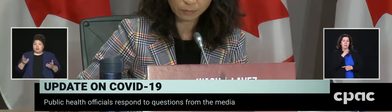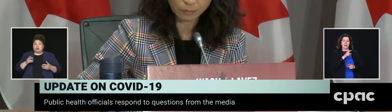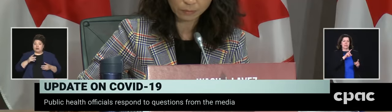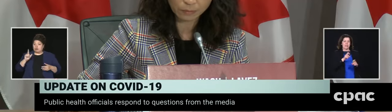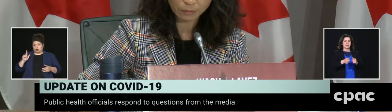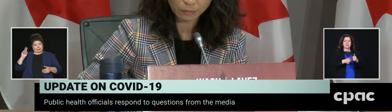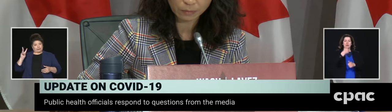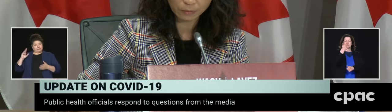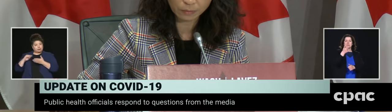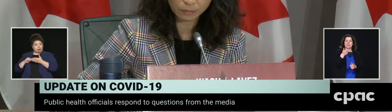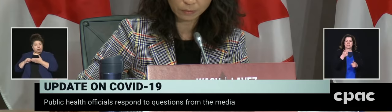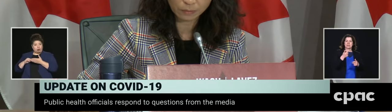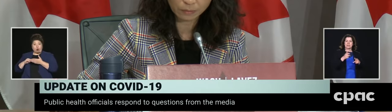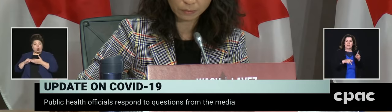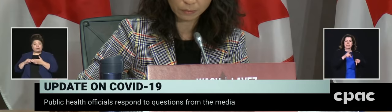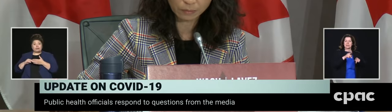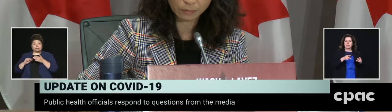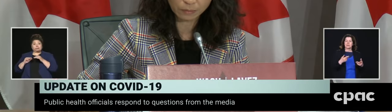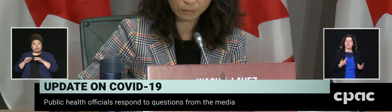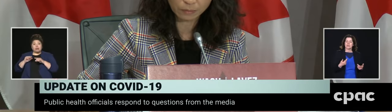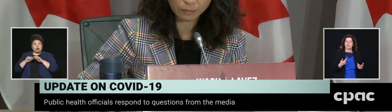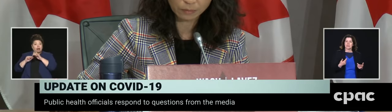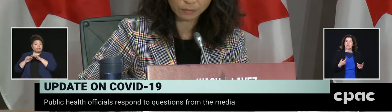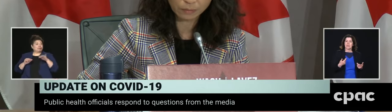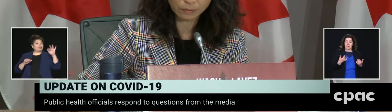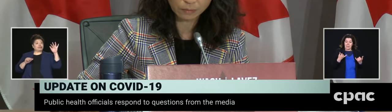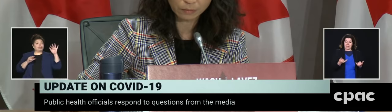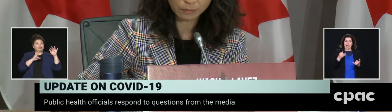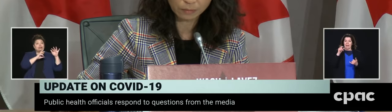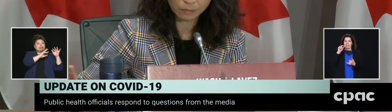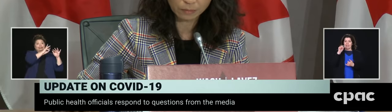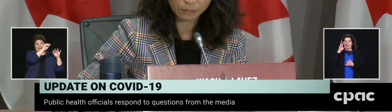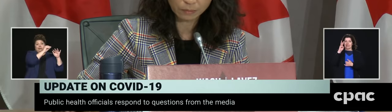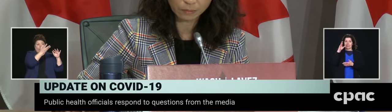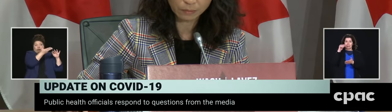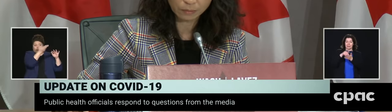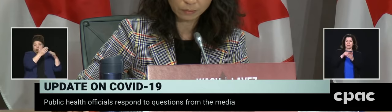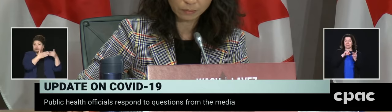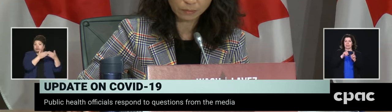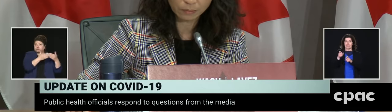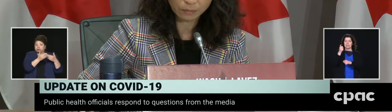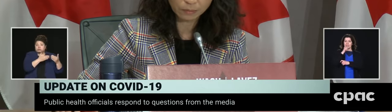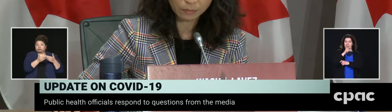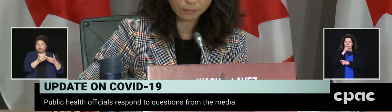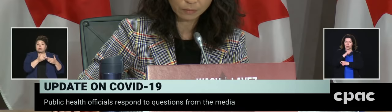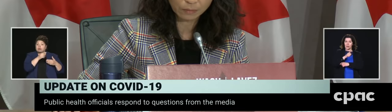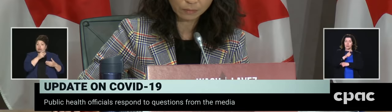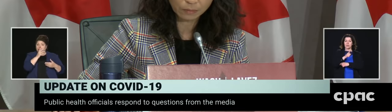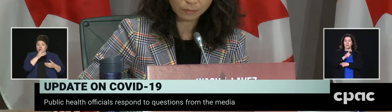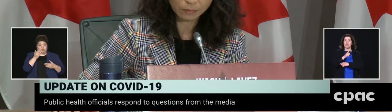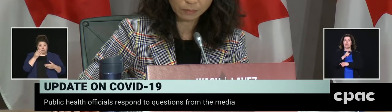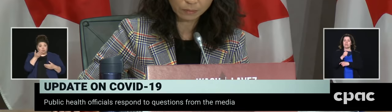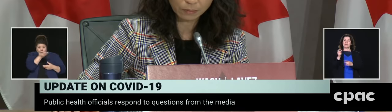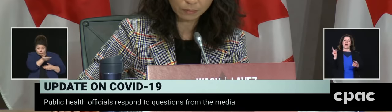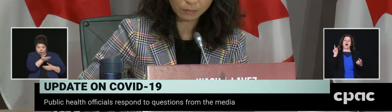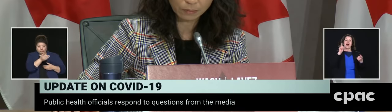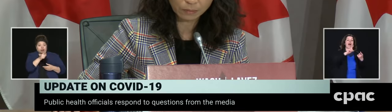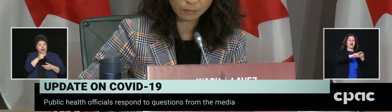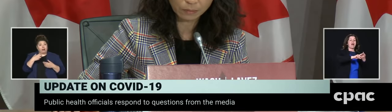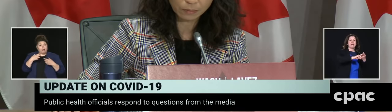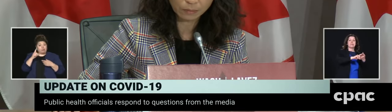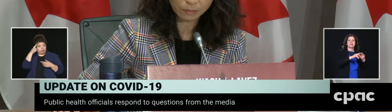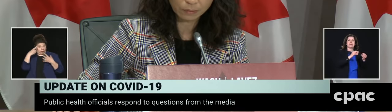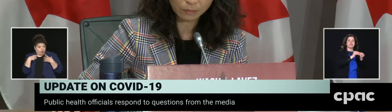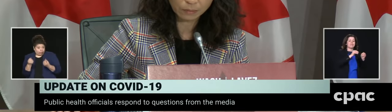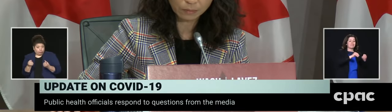magic number may be? It doesn't really matter what the magic number is, but you and the health minister have both said that we need to have more